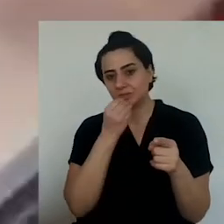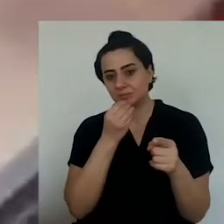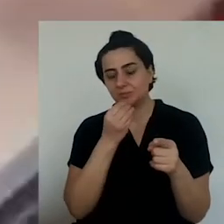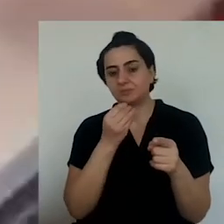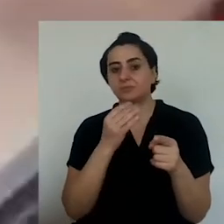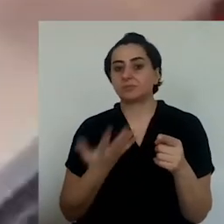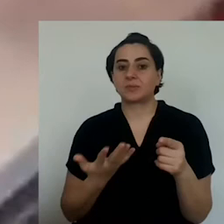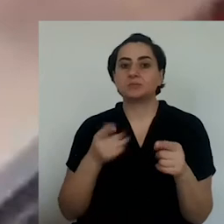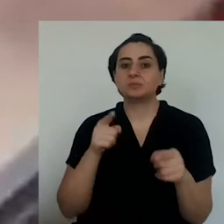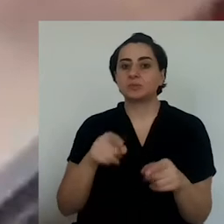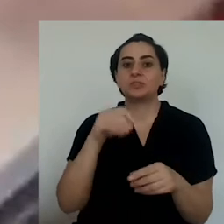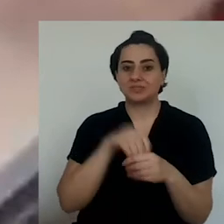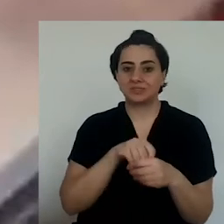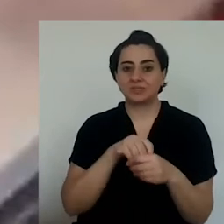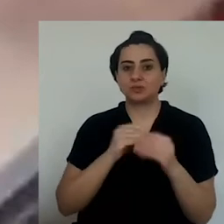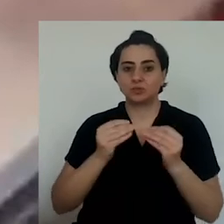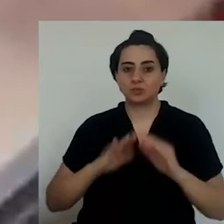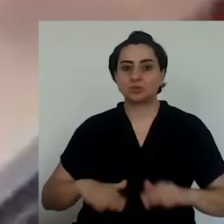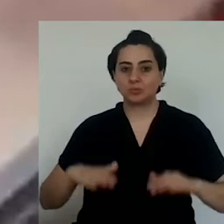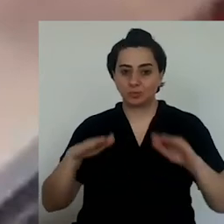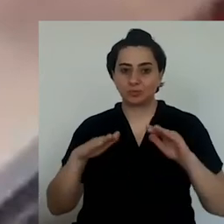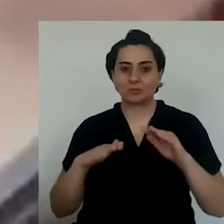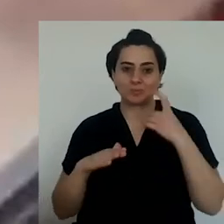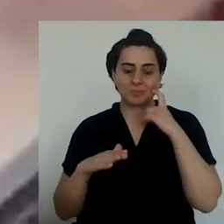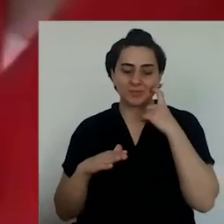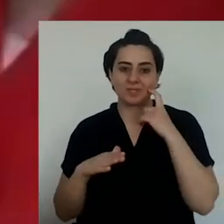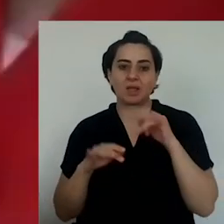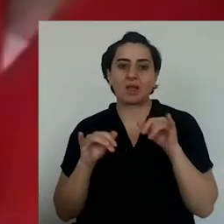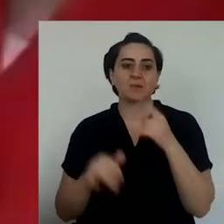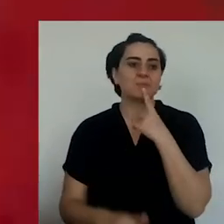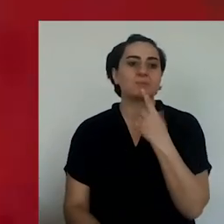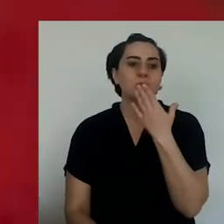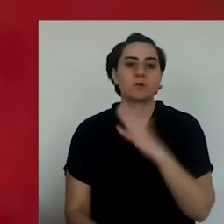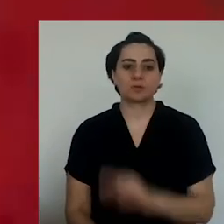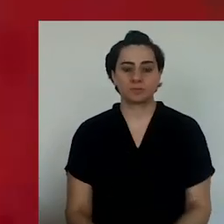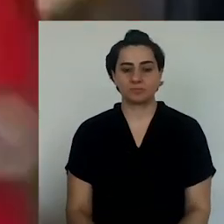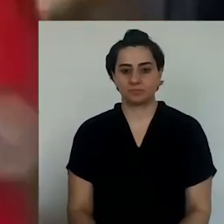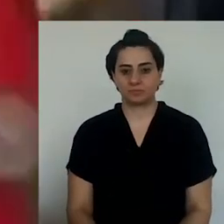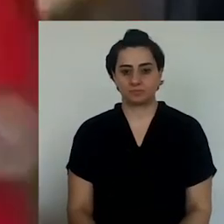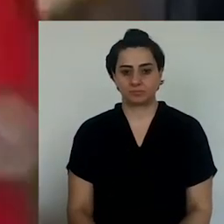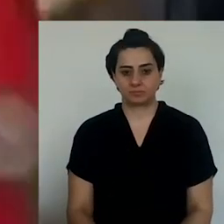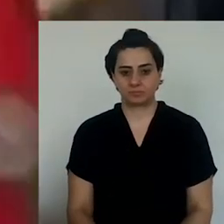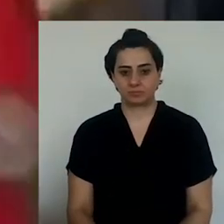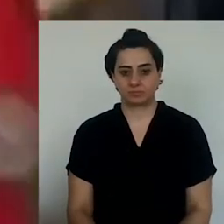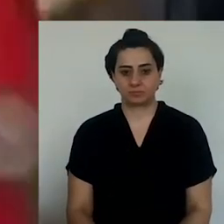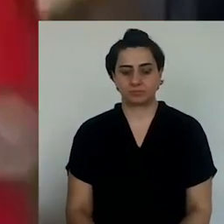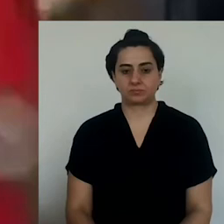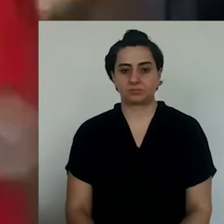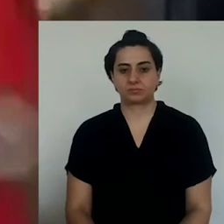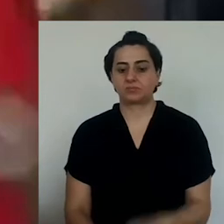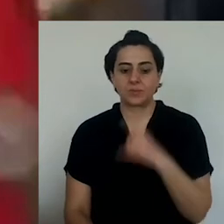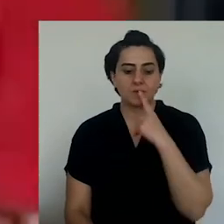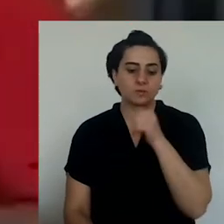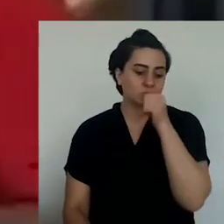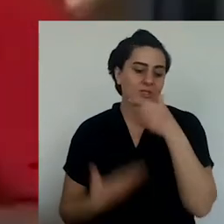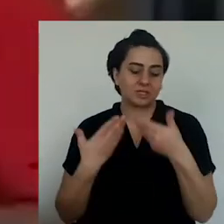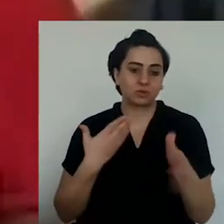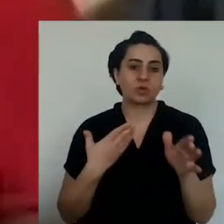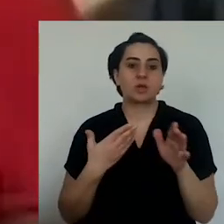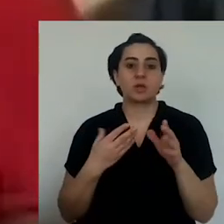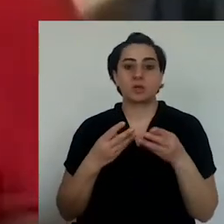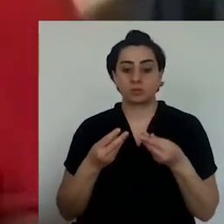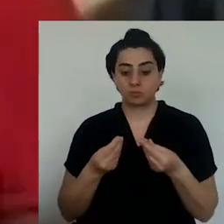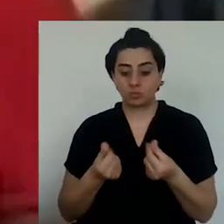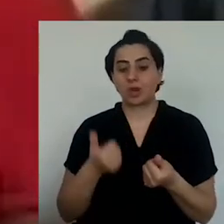If you eat different types of potato, one peeled and another not peeled. You will see that if you don't